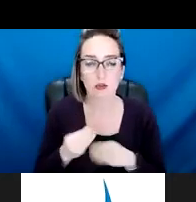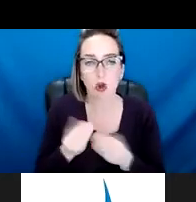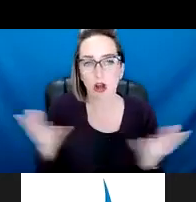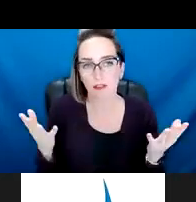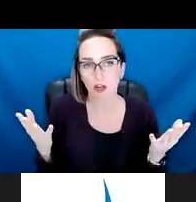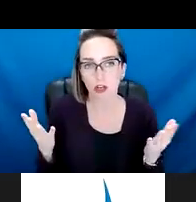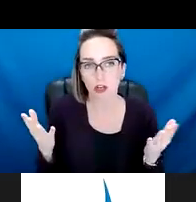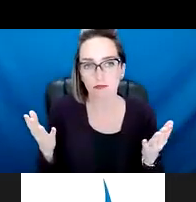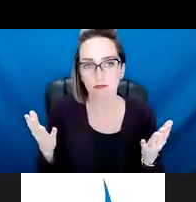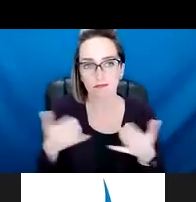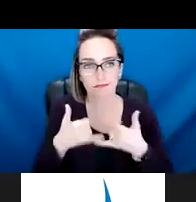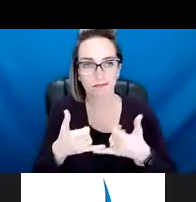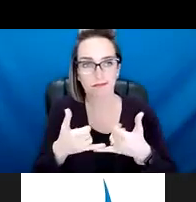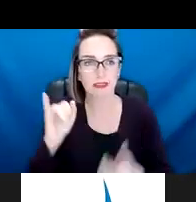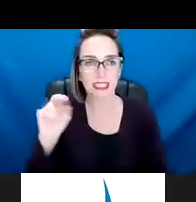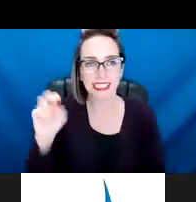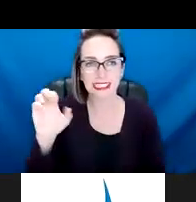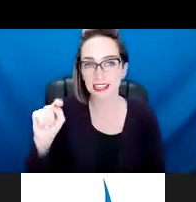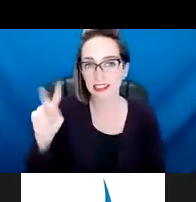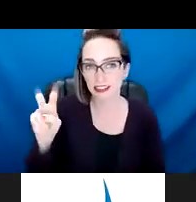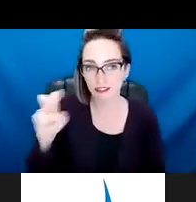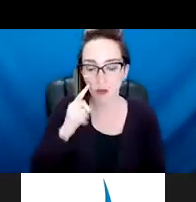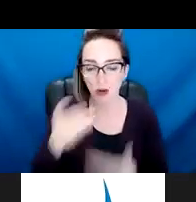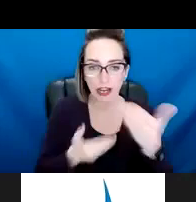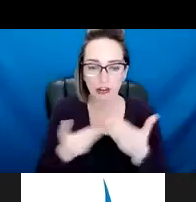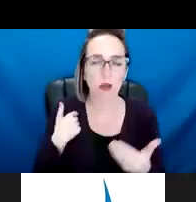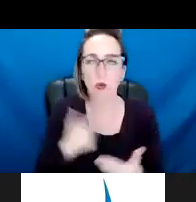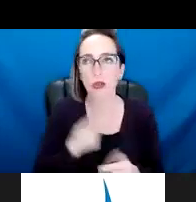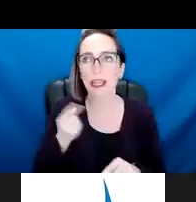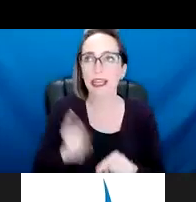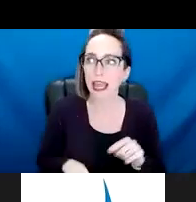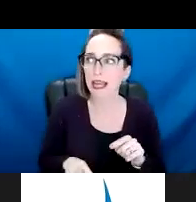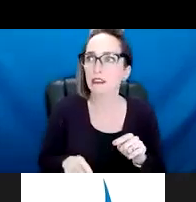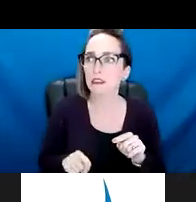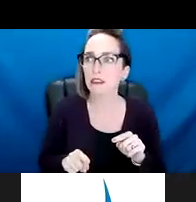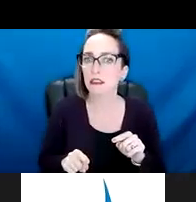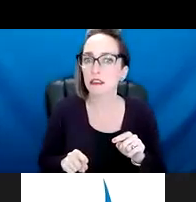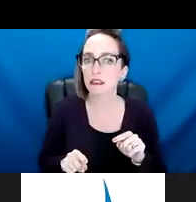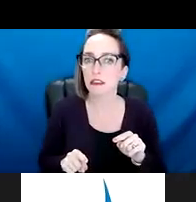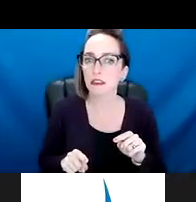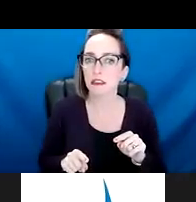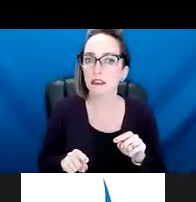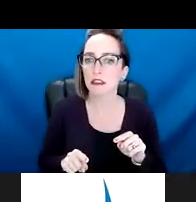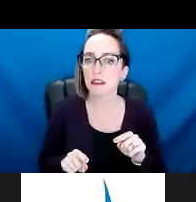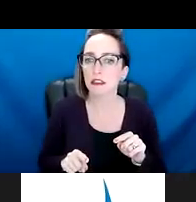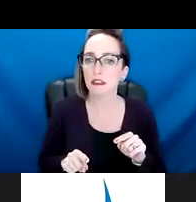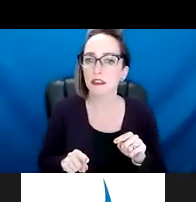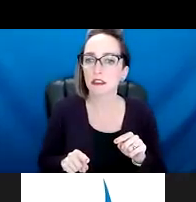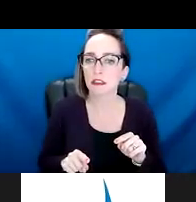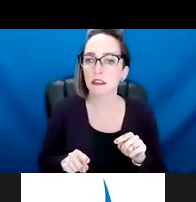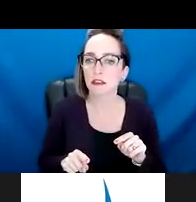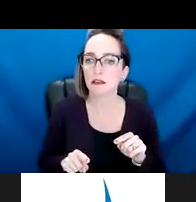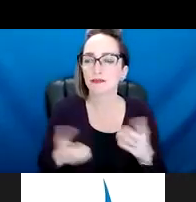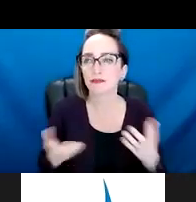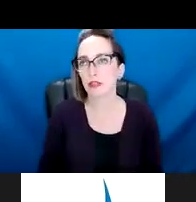while we cannot authorize or cannot have people